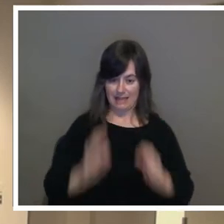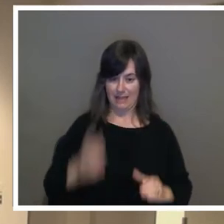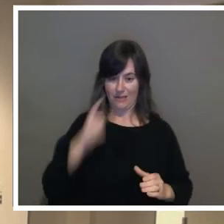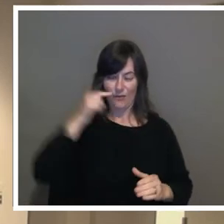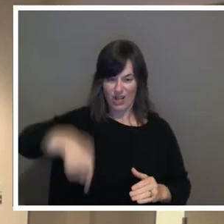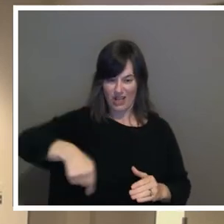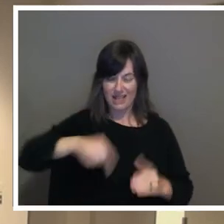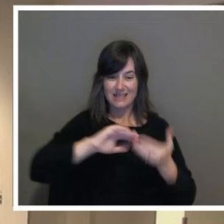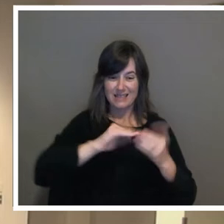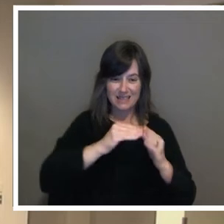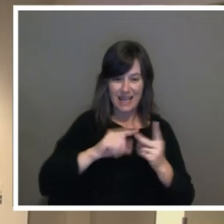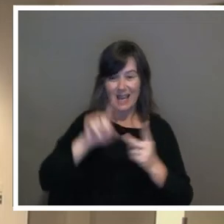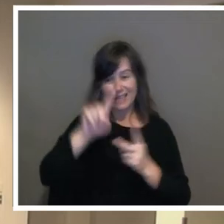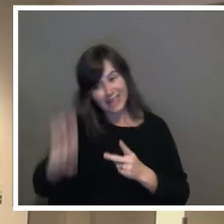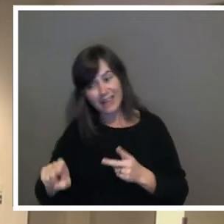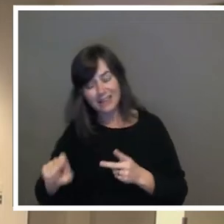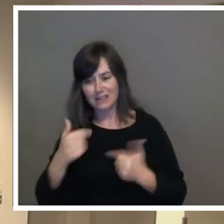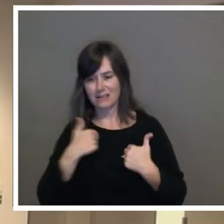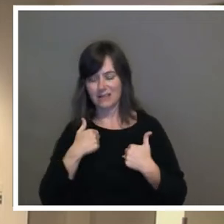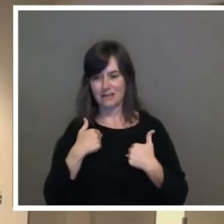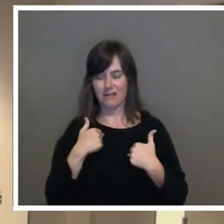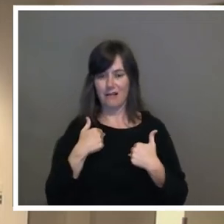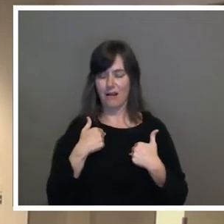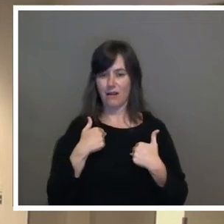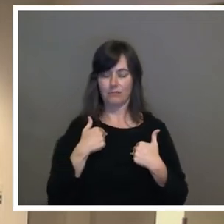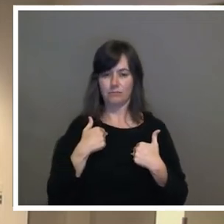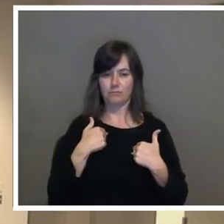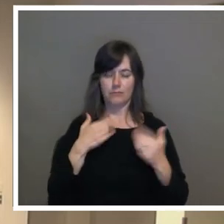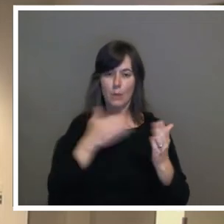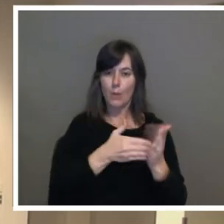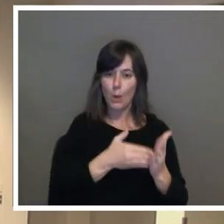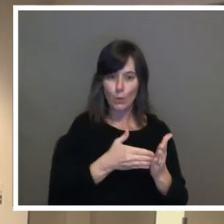I'm opposed. I'm really opposed.